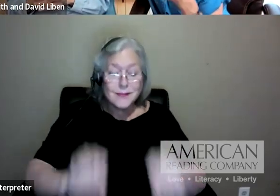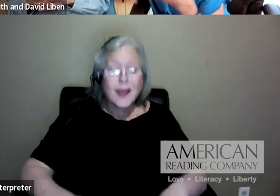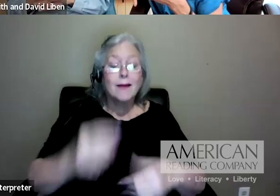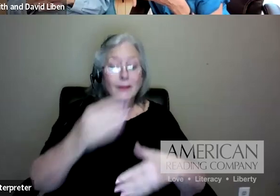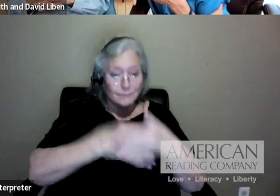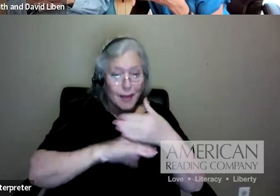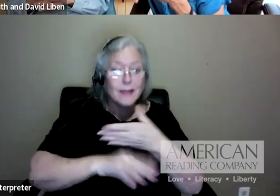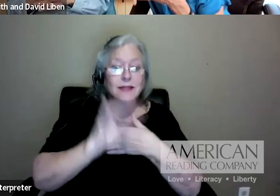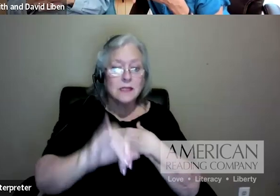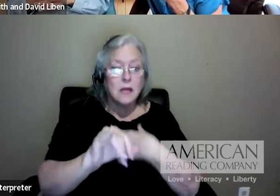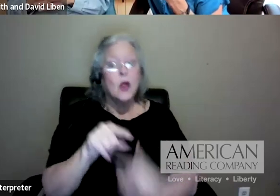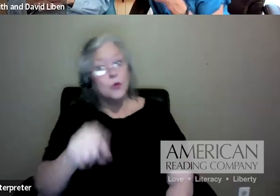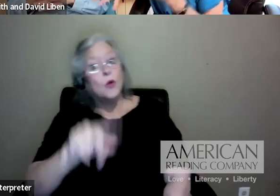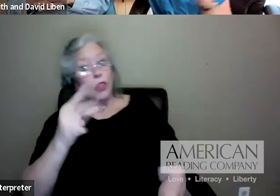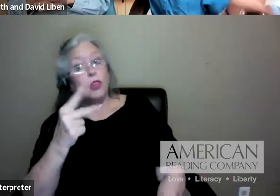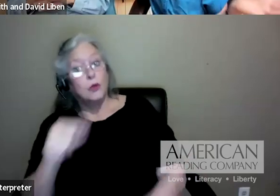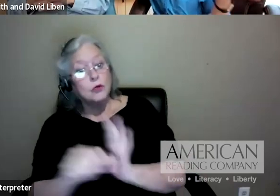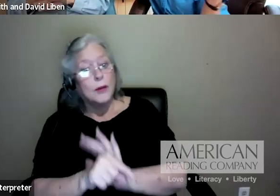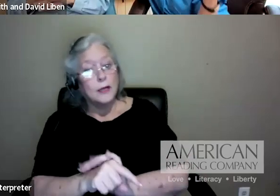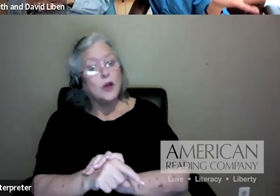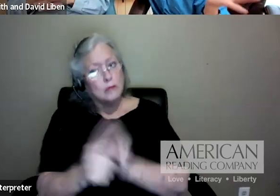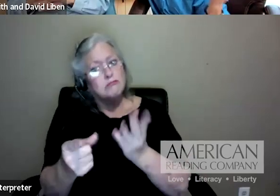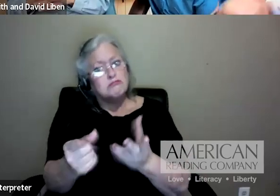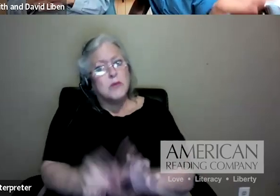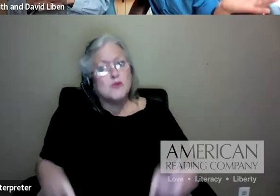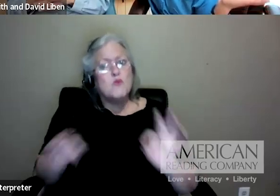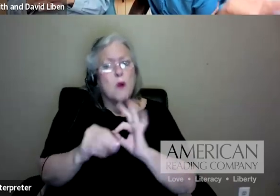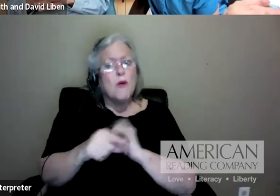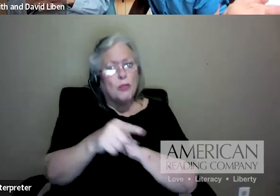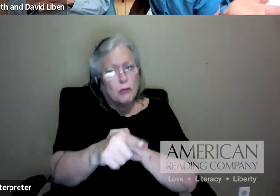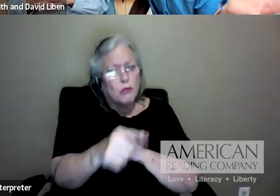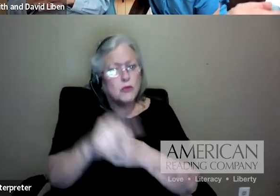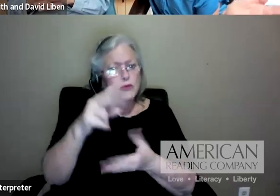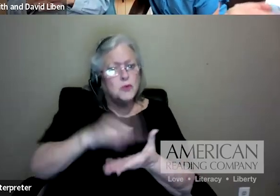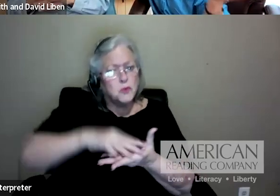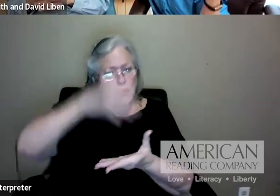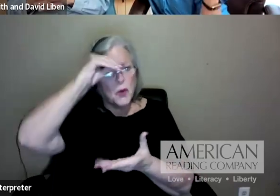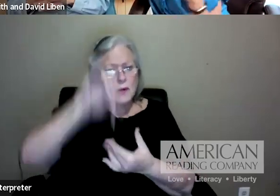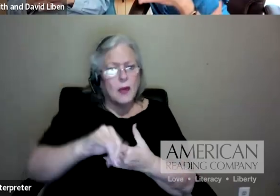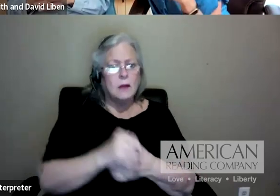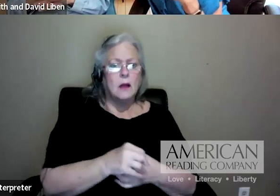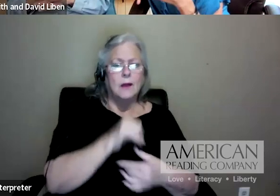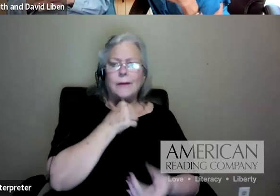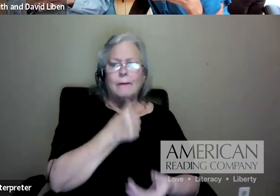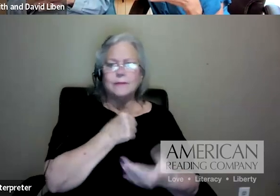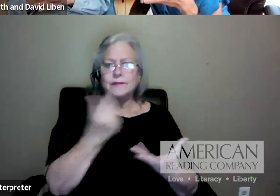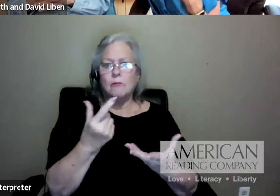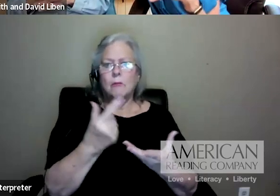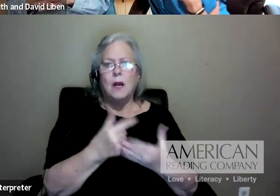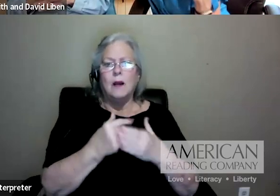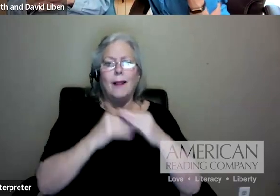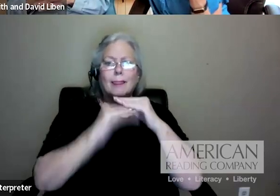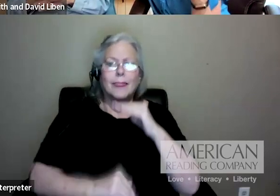to learn third grade stuff, not some dumbed down book because you're decoding isn't solid yet. So it's up to